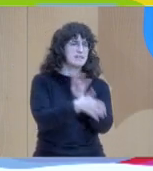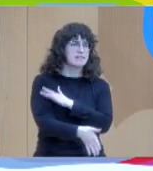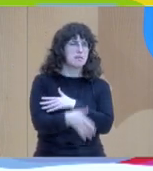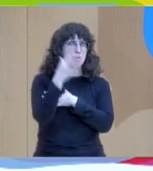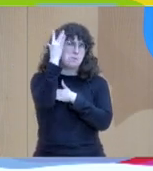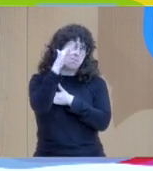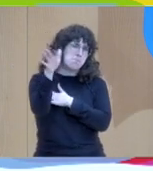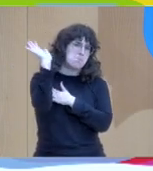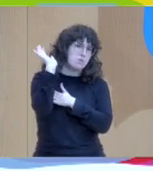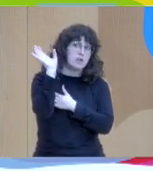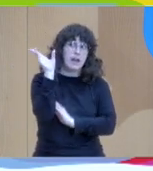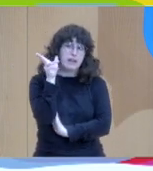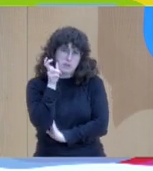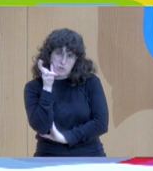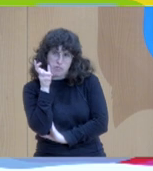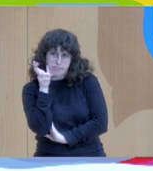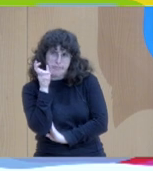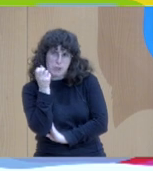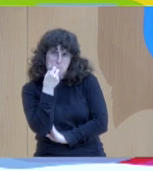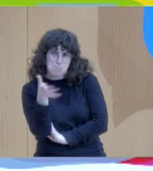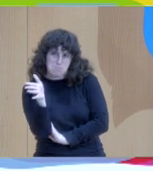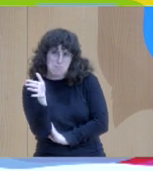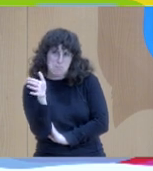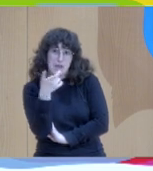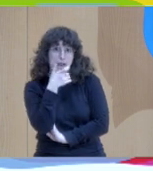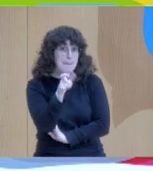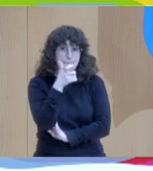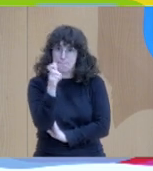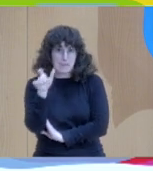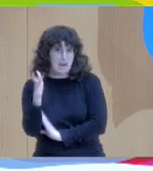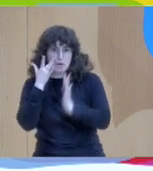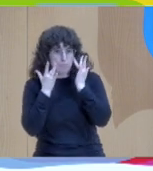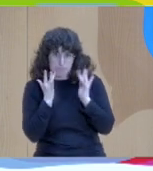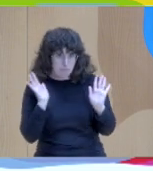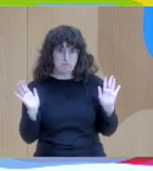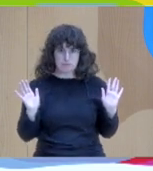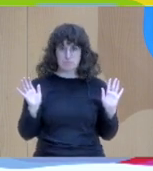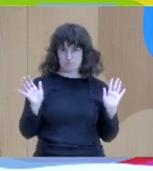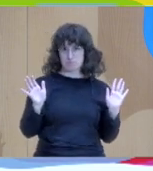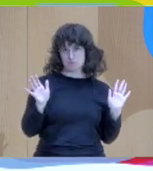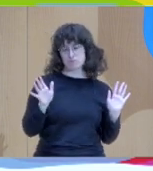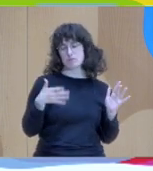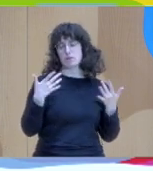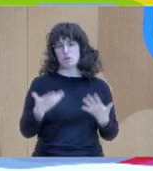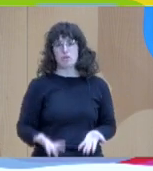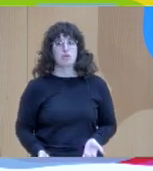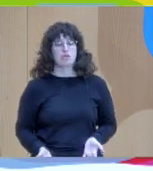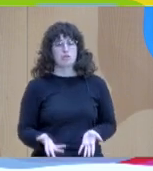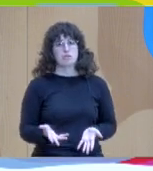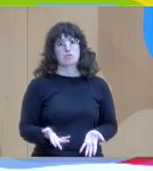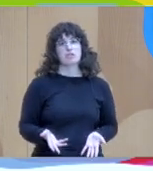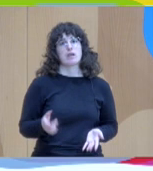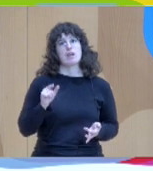I'm following what you say okay so this is this is the core idea and I would say that anticipation